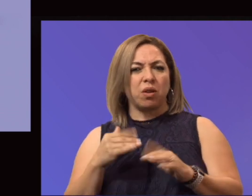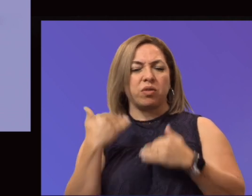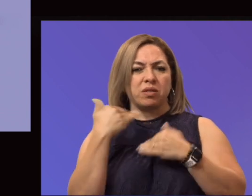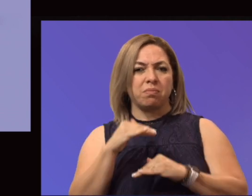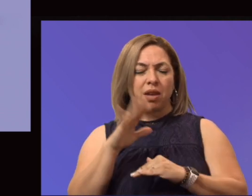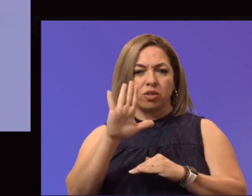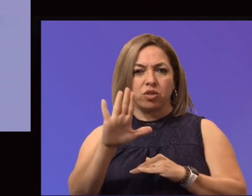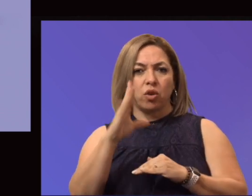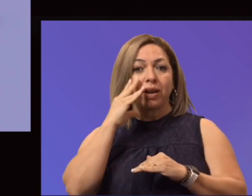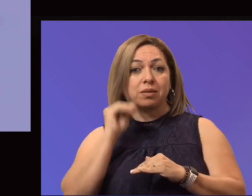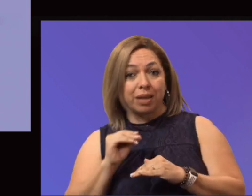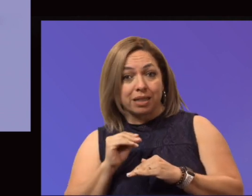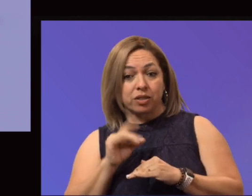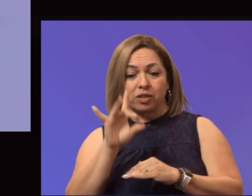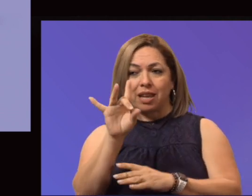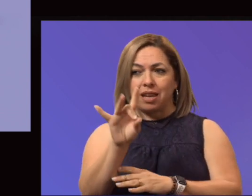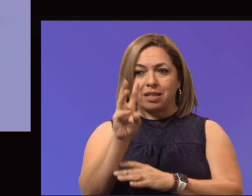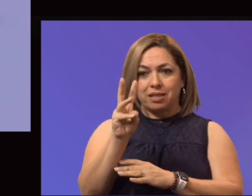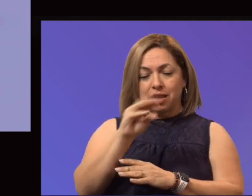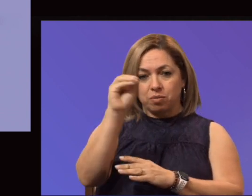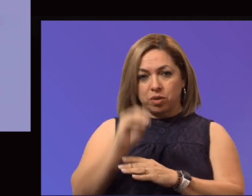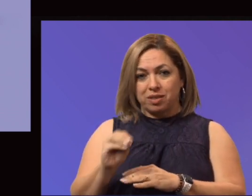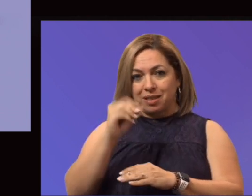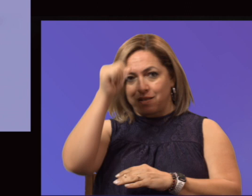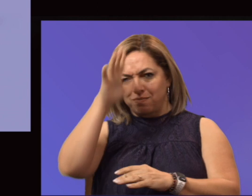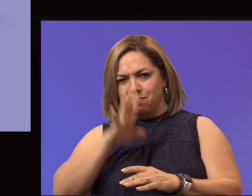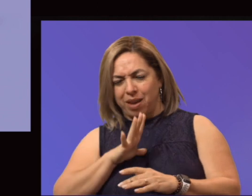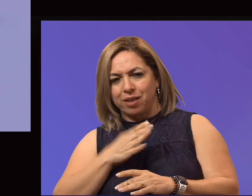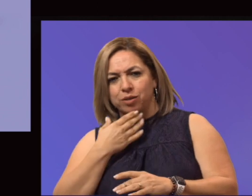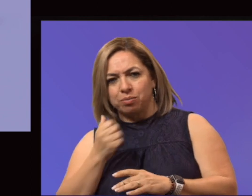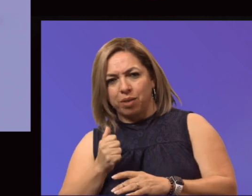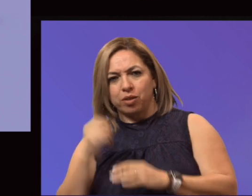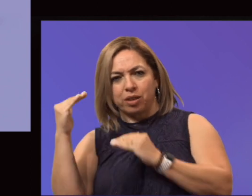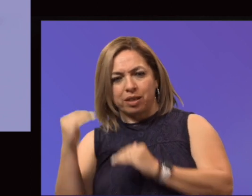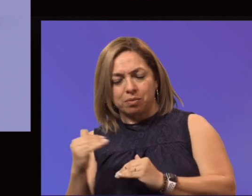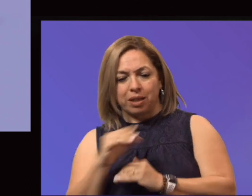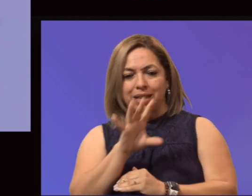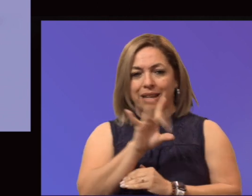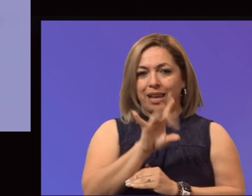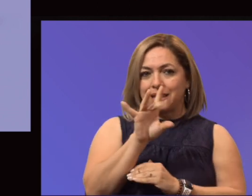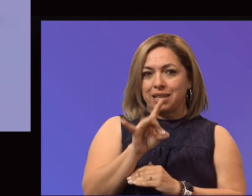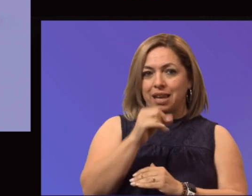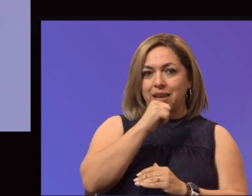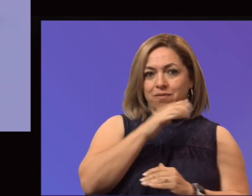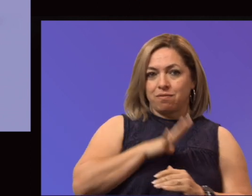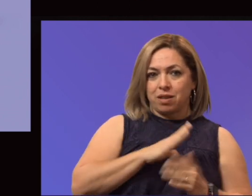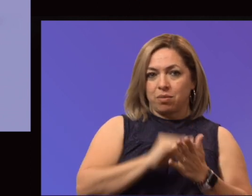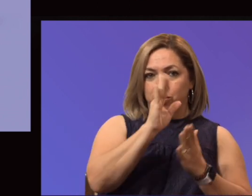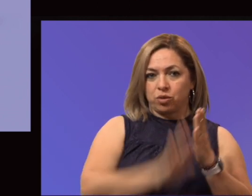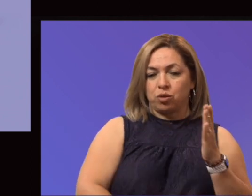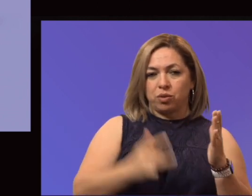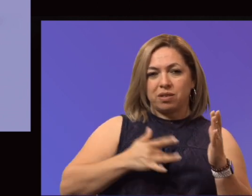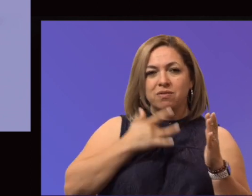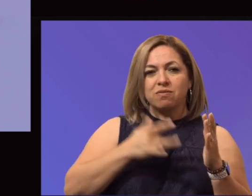have said it has been what they expected or better than what they expected. And 88% of our female students have felt that it's